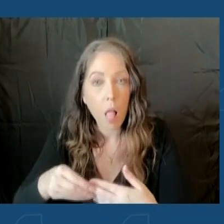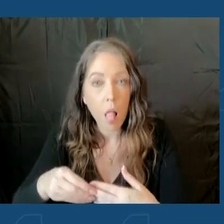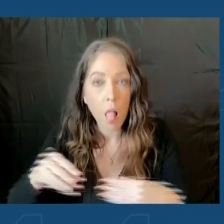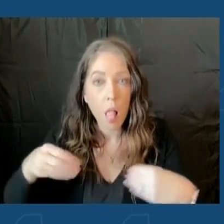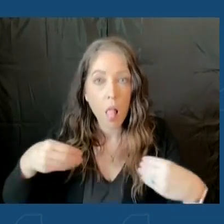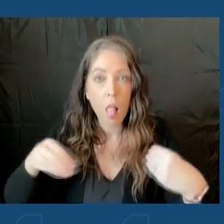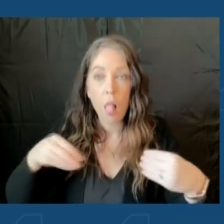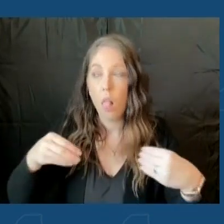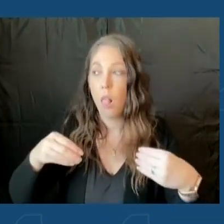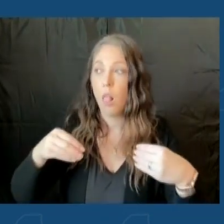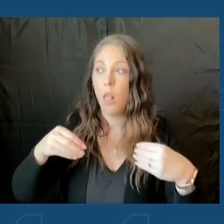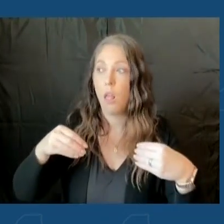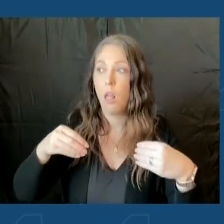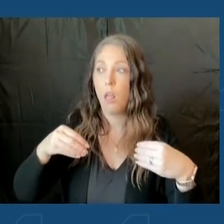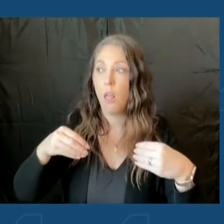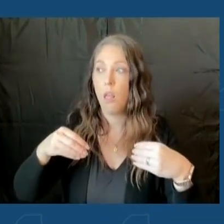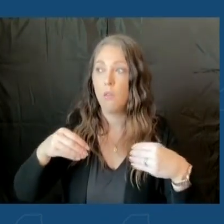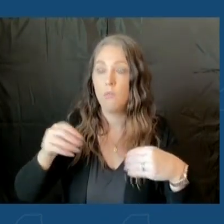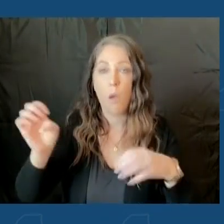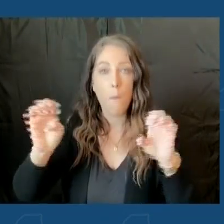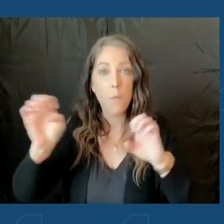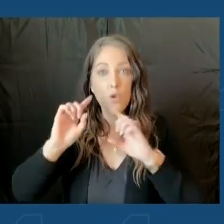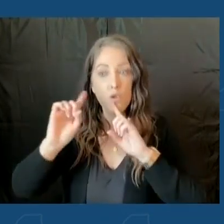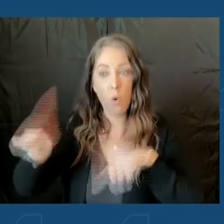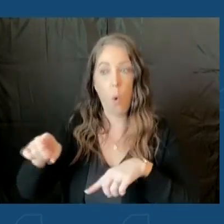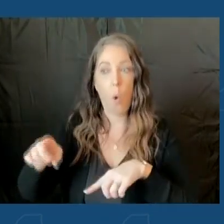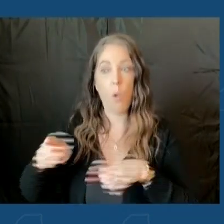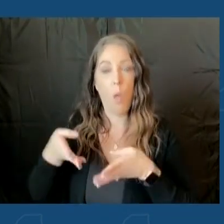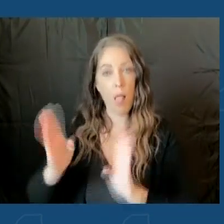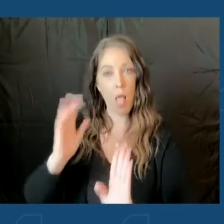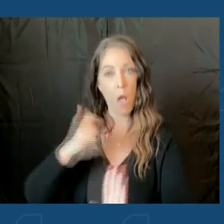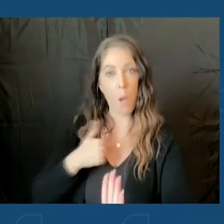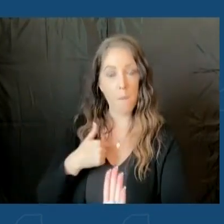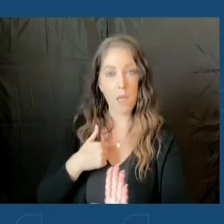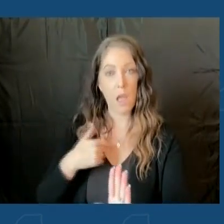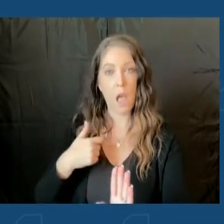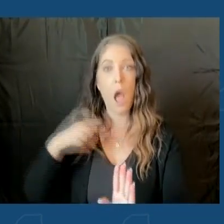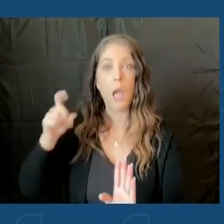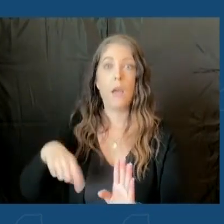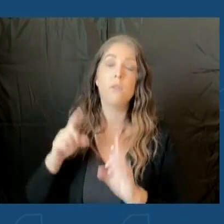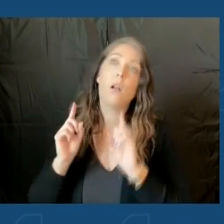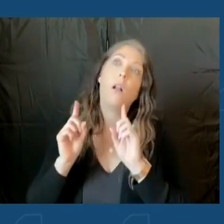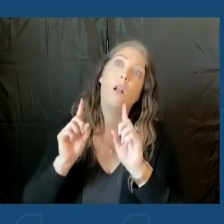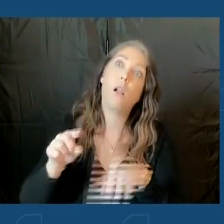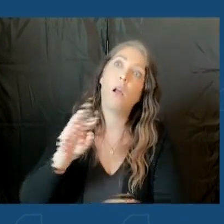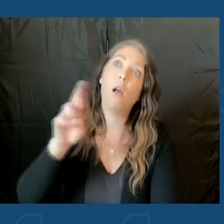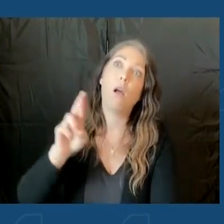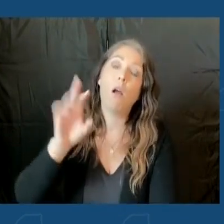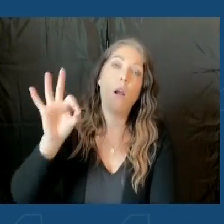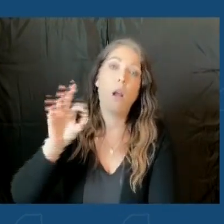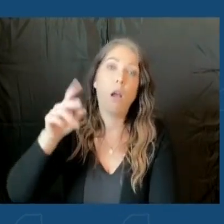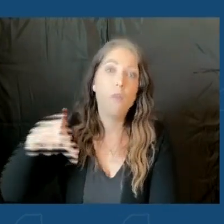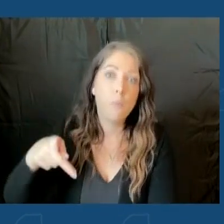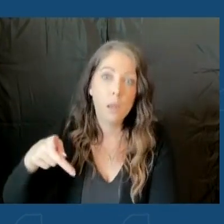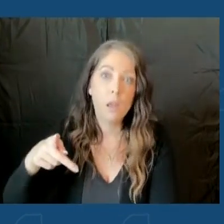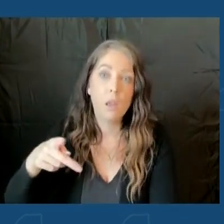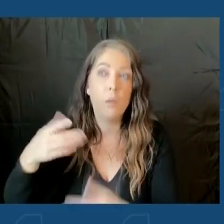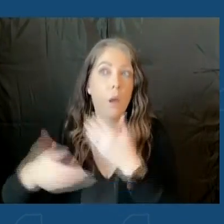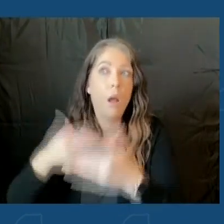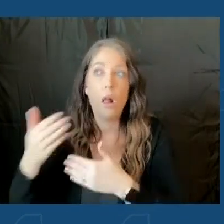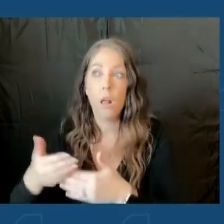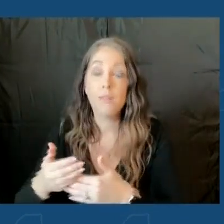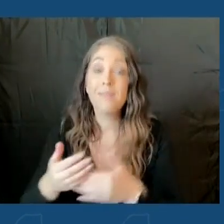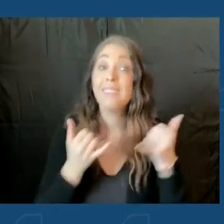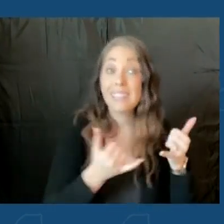emergency orders gave me and I had to go out to a lengthy RFP process, which is what we're doing now, again, have,